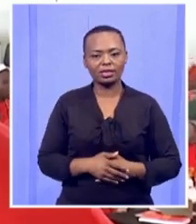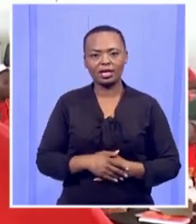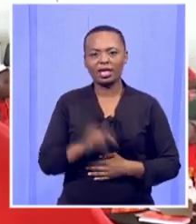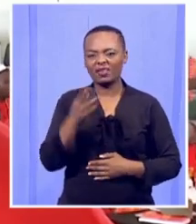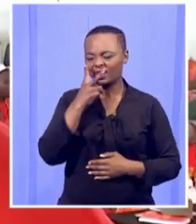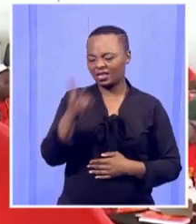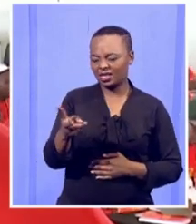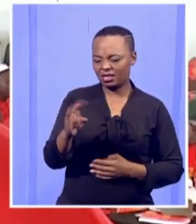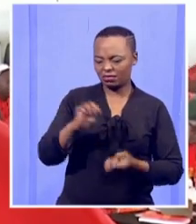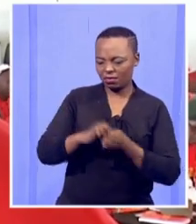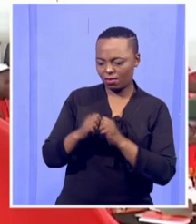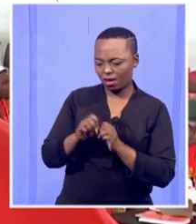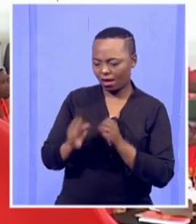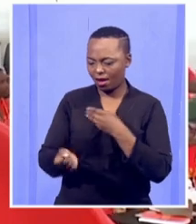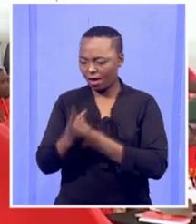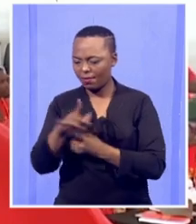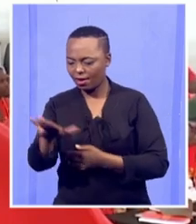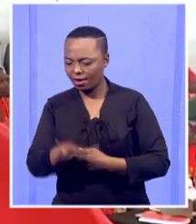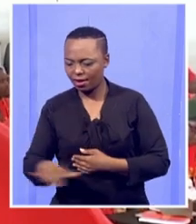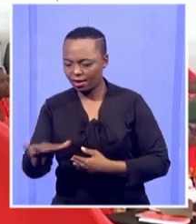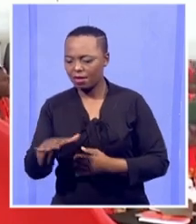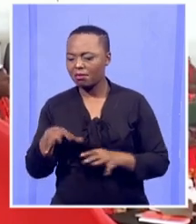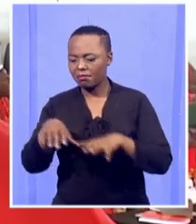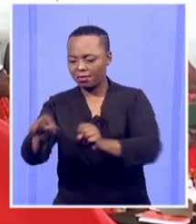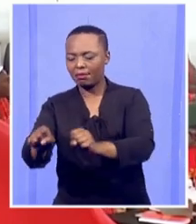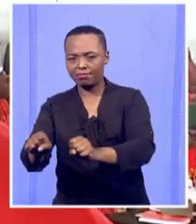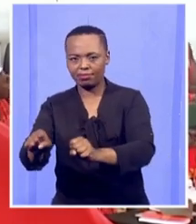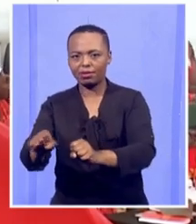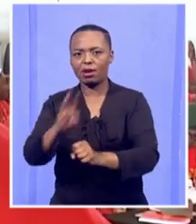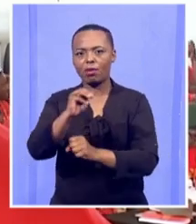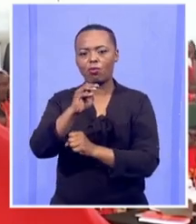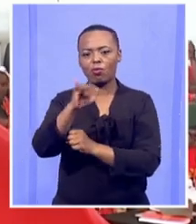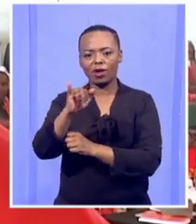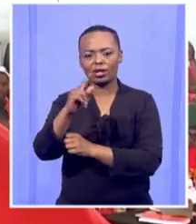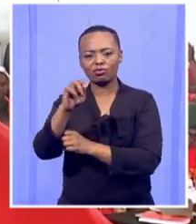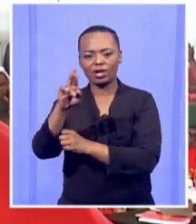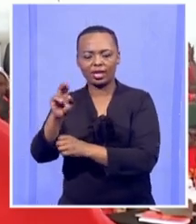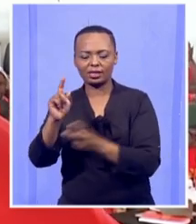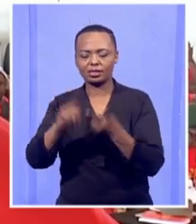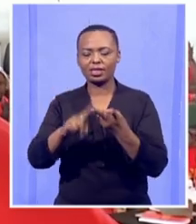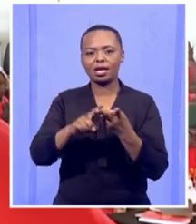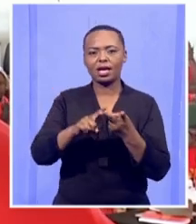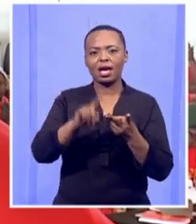residential sites. Moitrae, Inala, have Hazania.